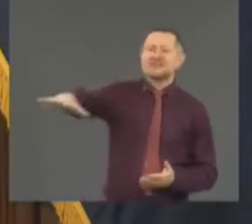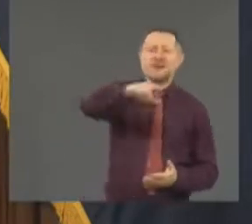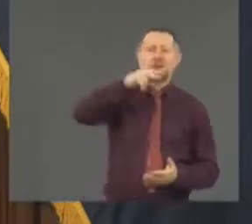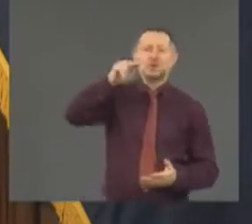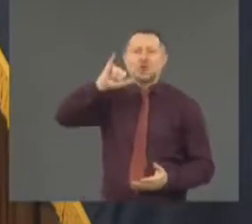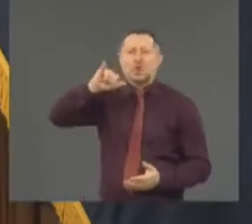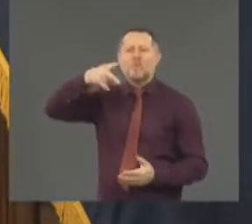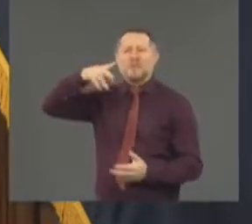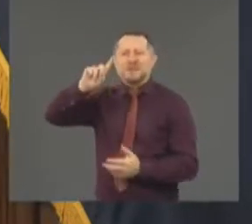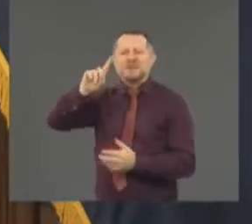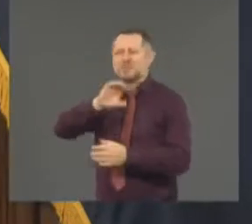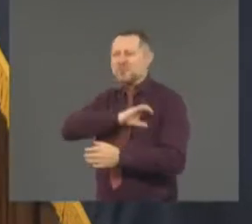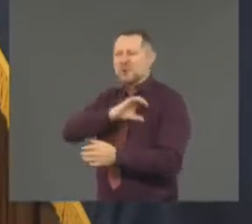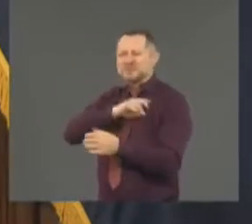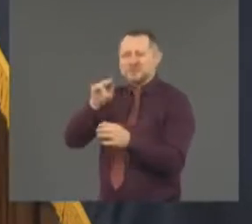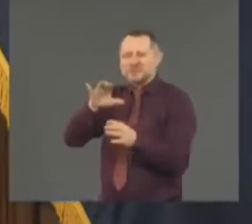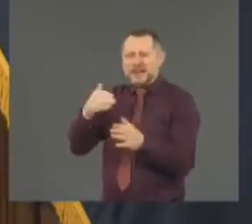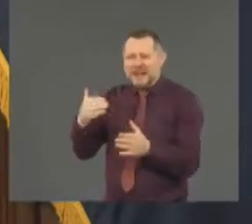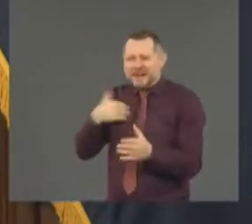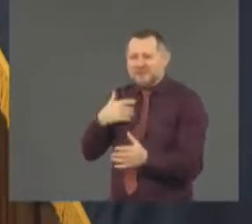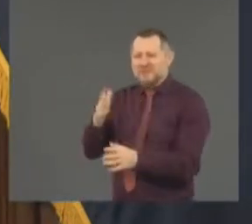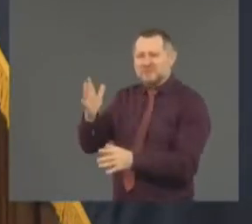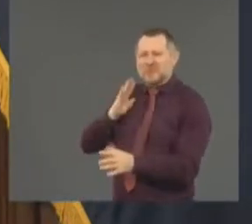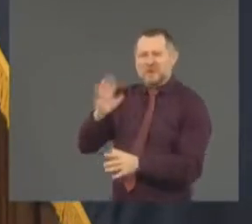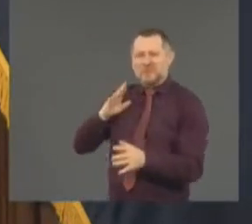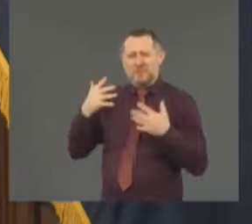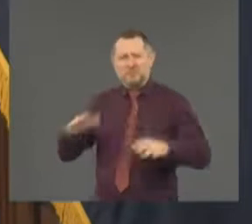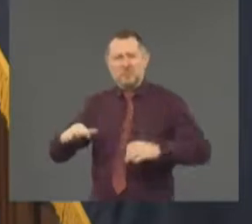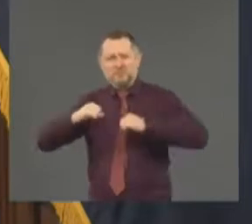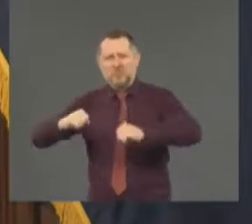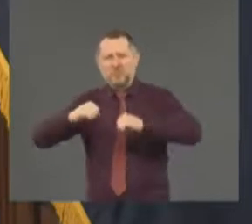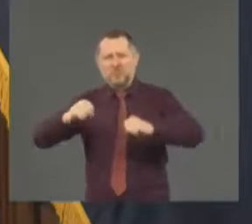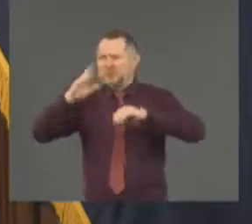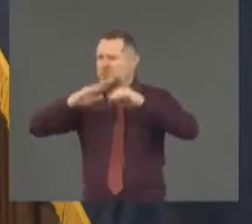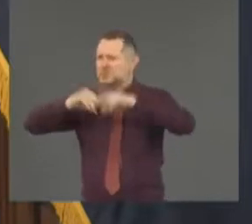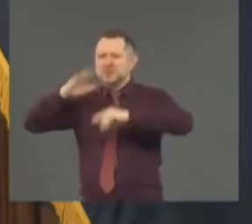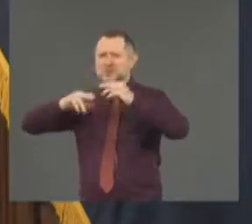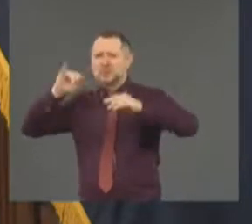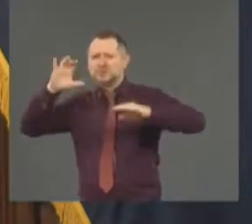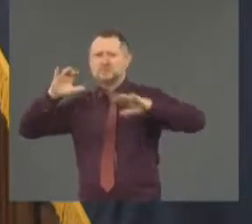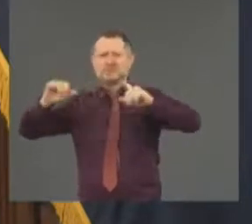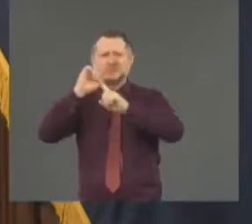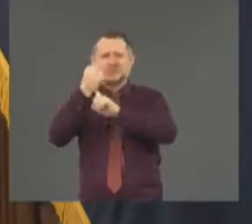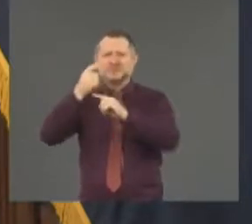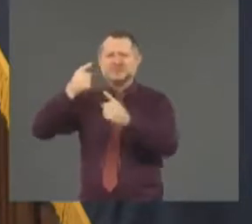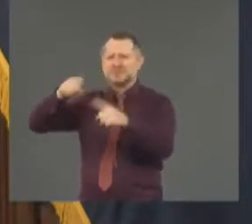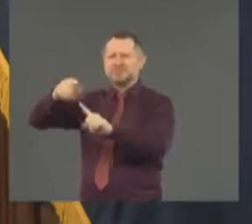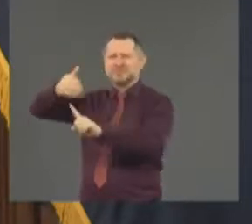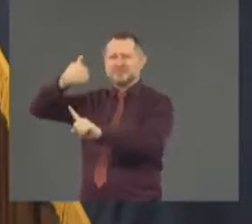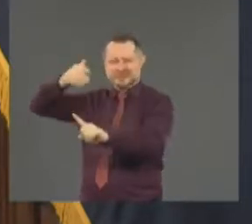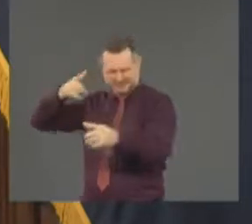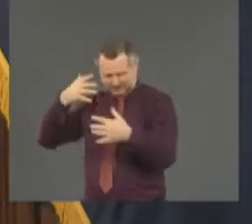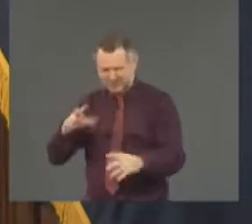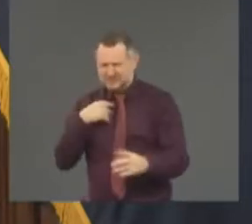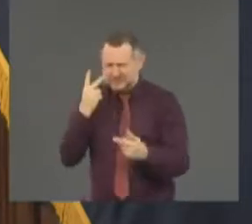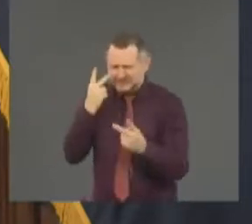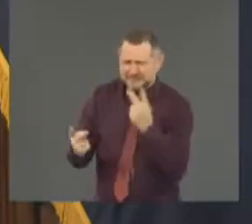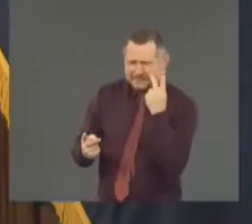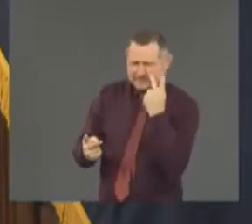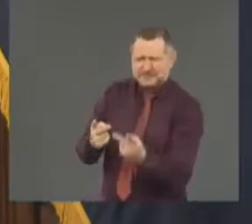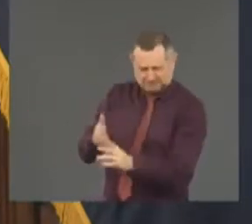protected the city before in these situations. I've seen them do it before.